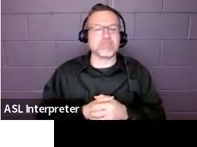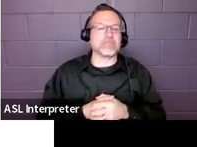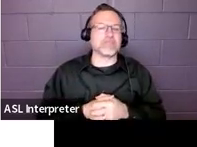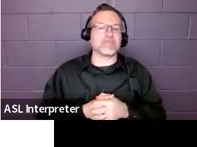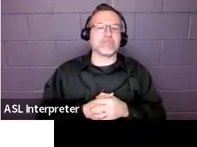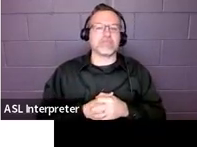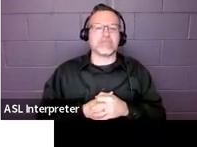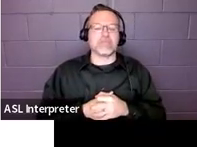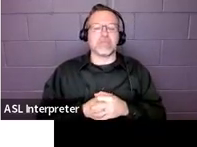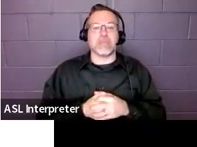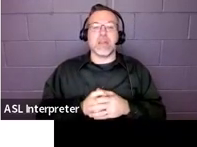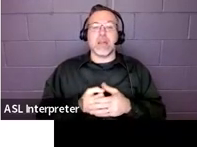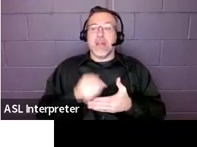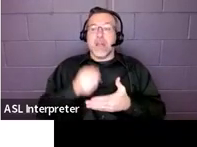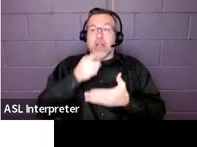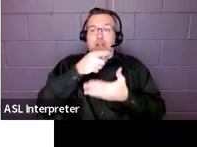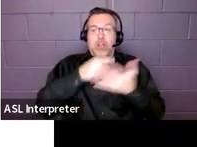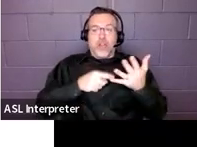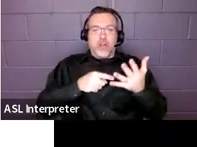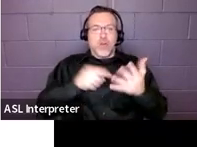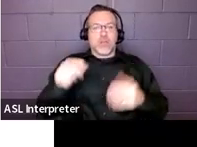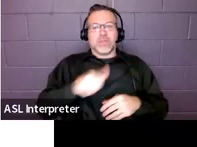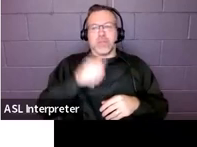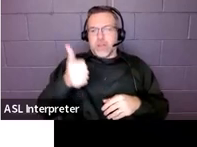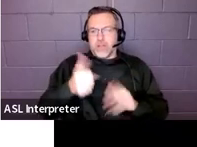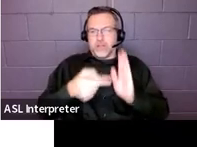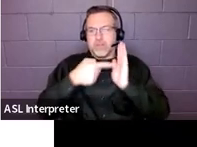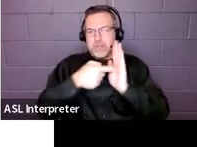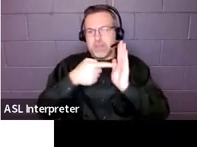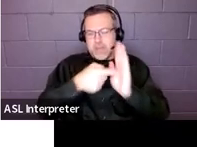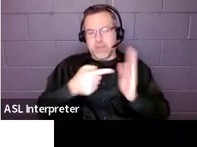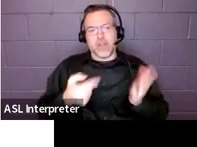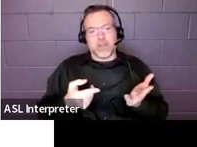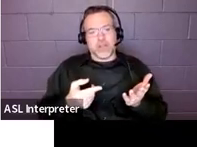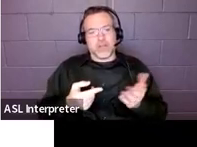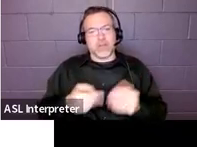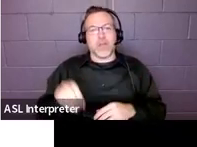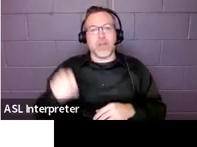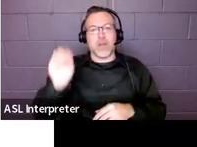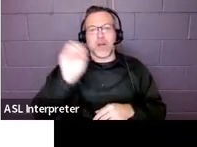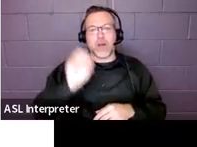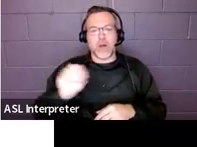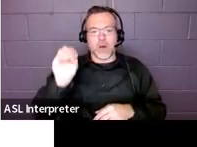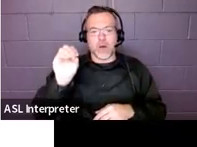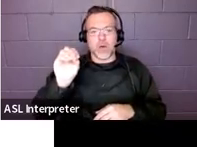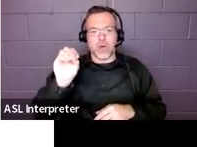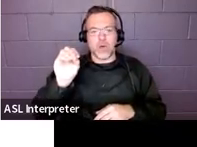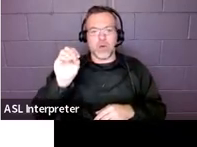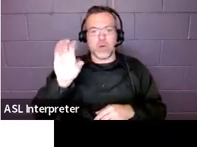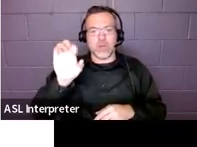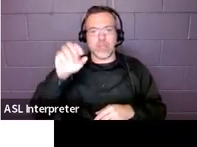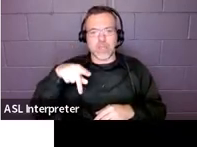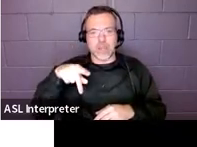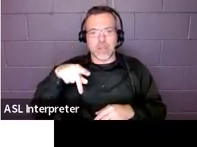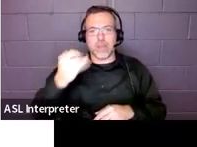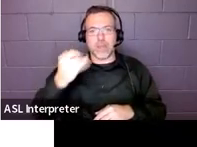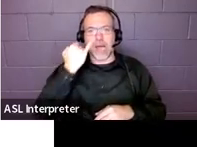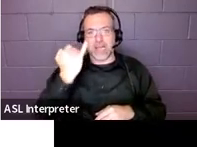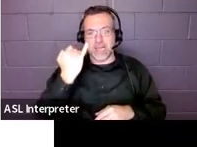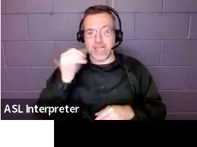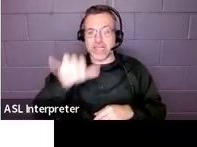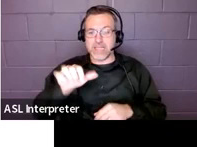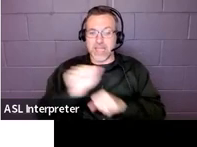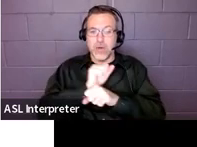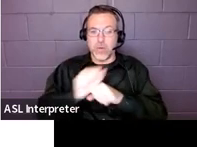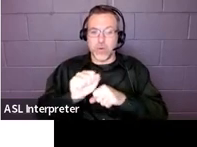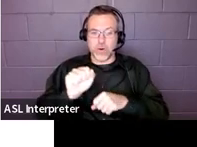So, here are just some other examples. So, there's this OSEP ideas that work website, and this is a PDF